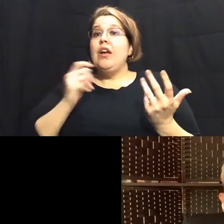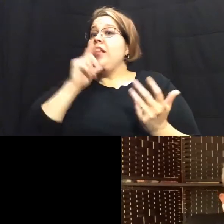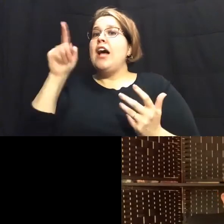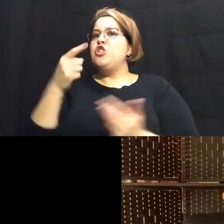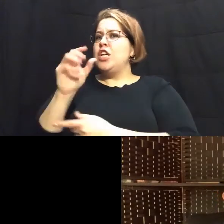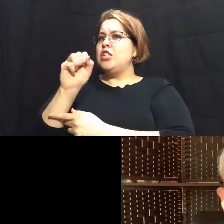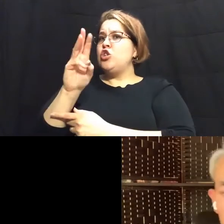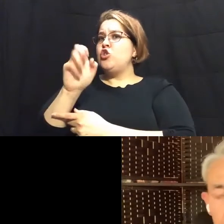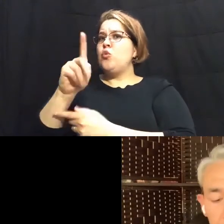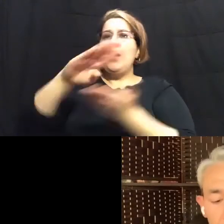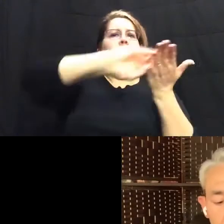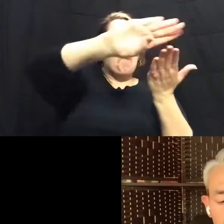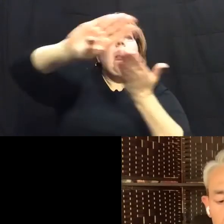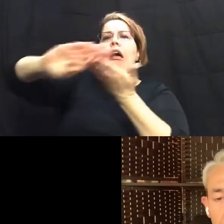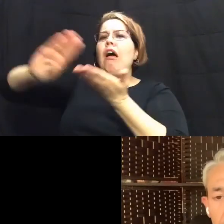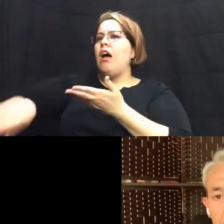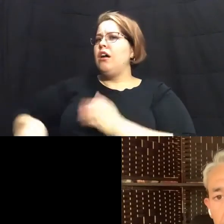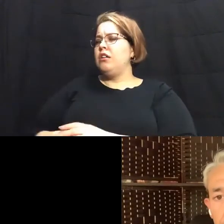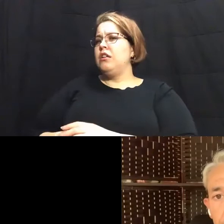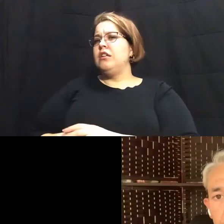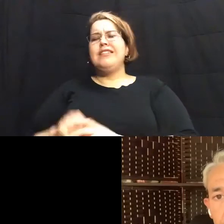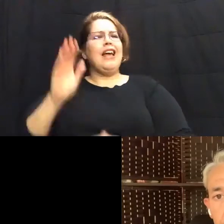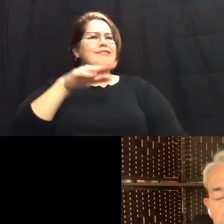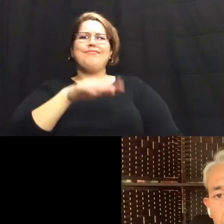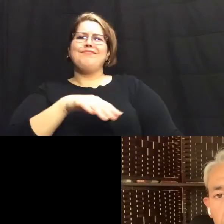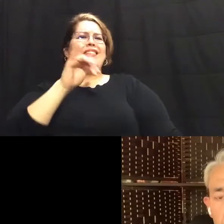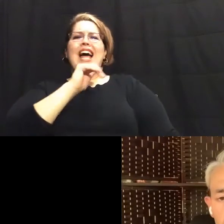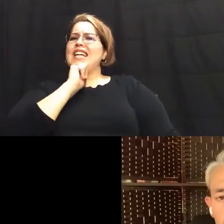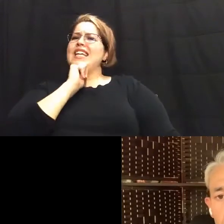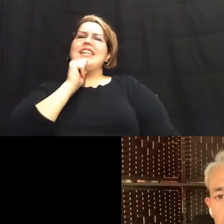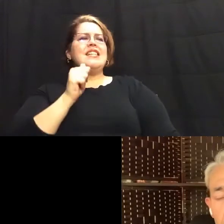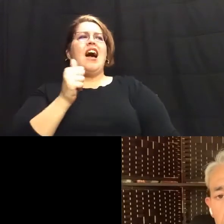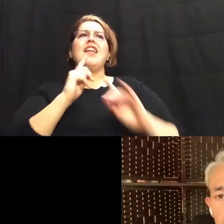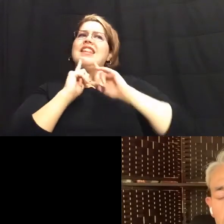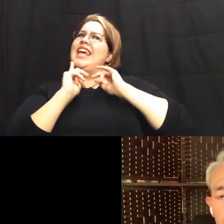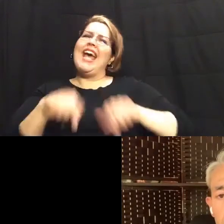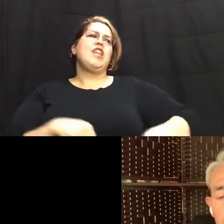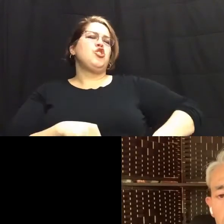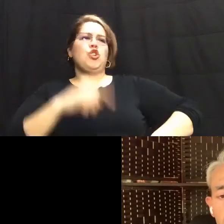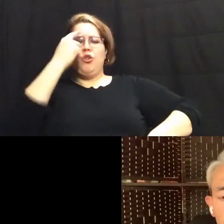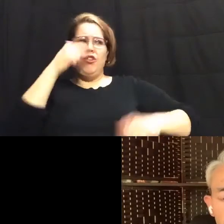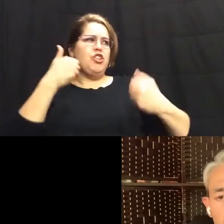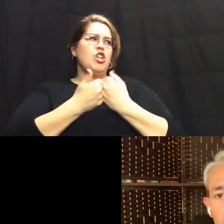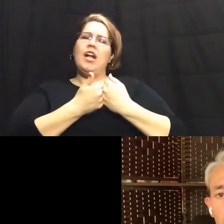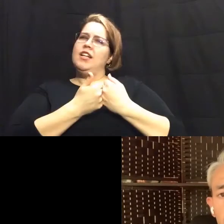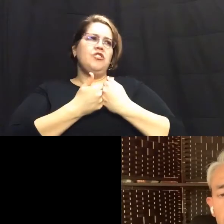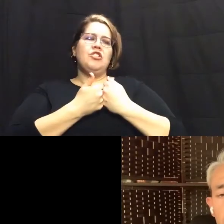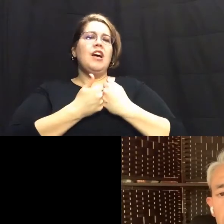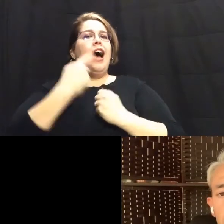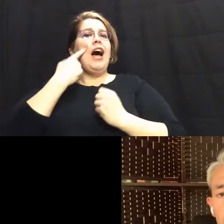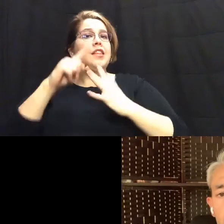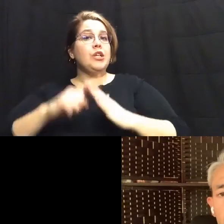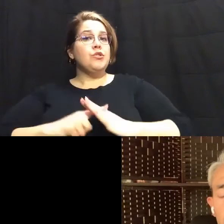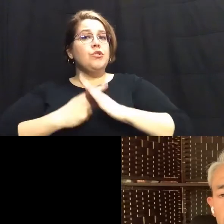out yeah and and that is not um the solution uh to the challenge and i think it starts with